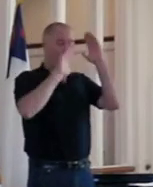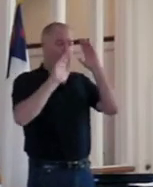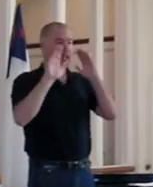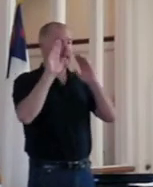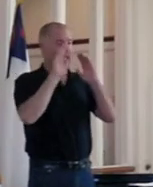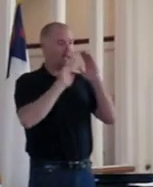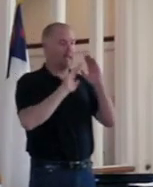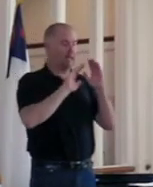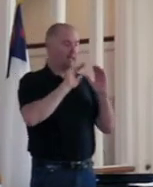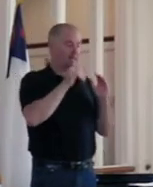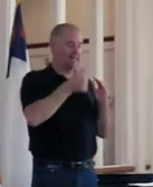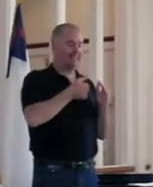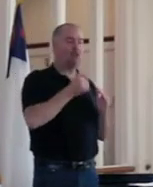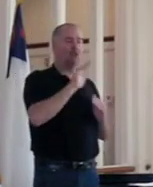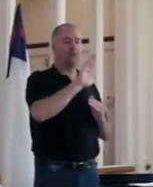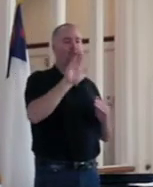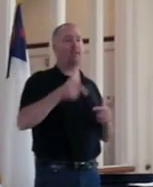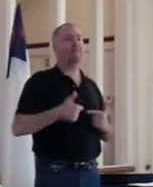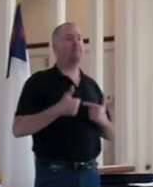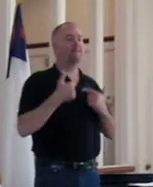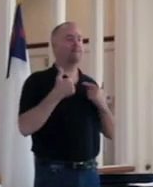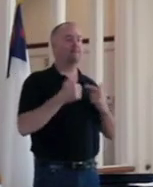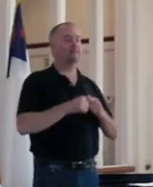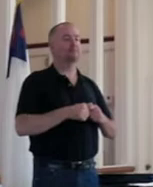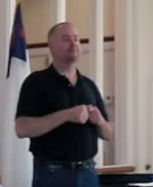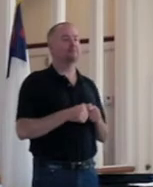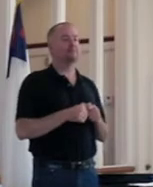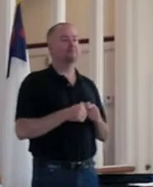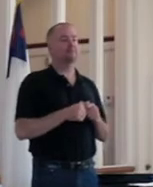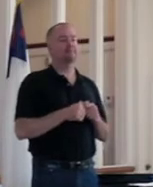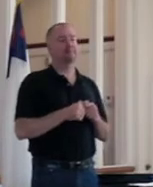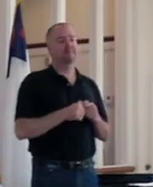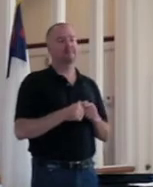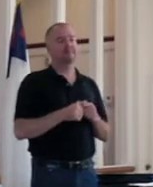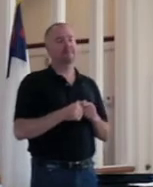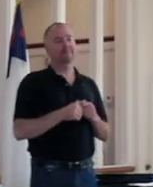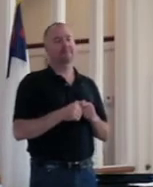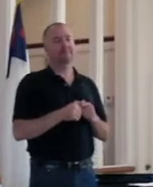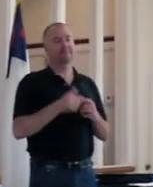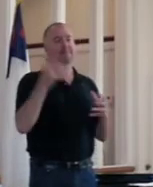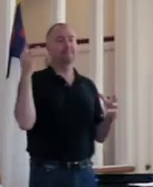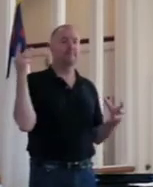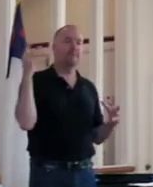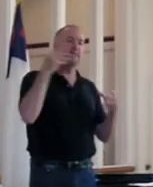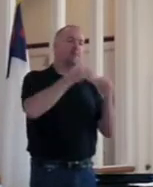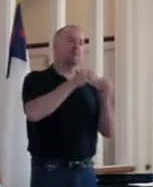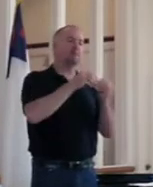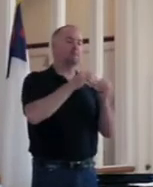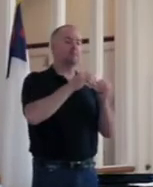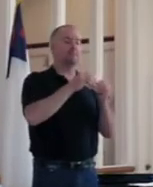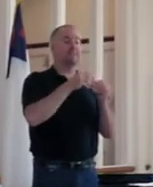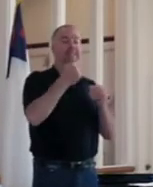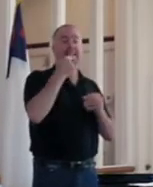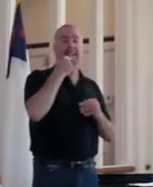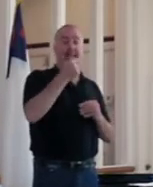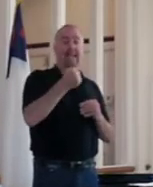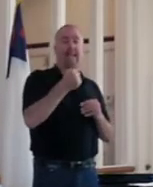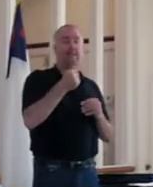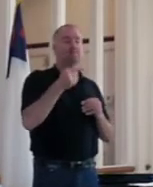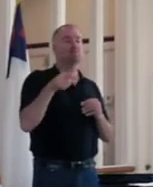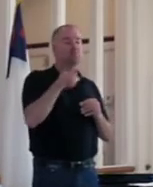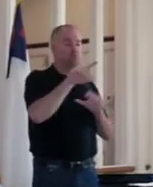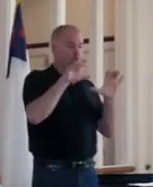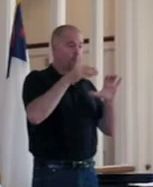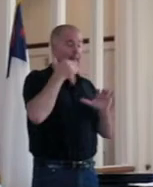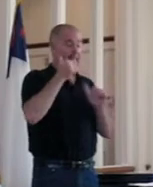the center of your life. Summing it all up, friends, I'd say you'll do best by